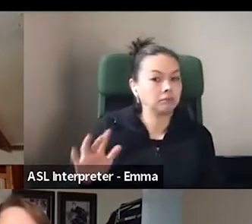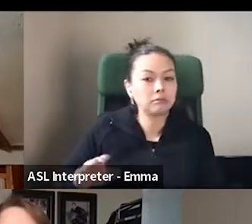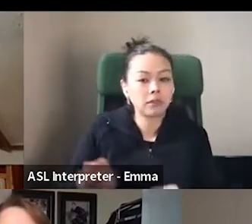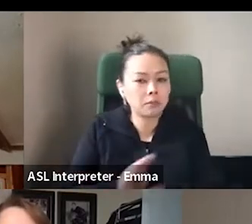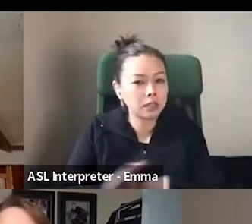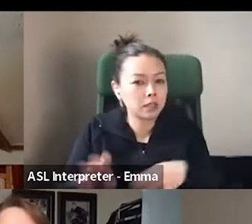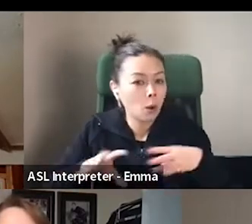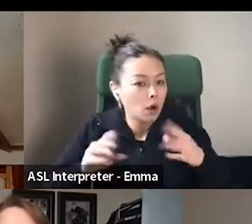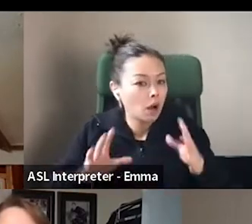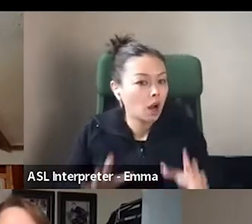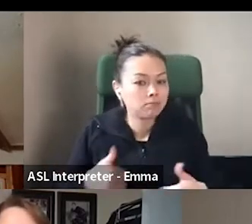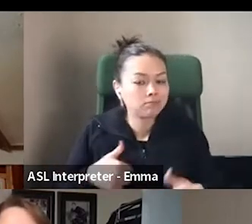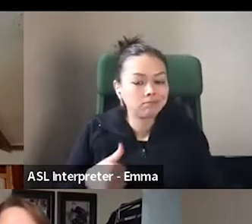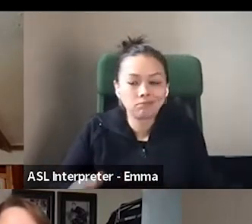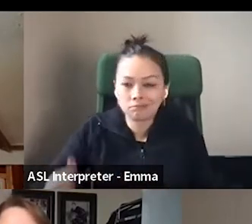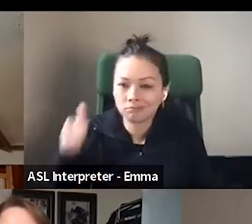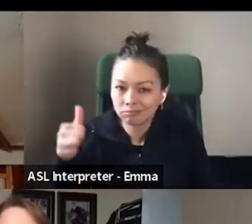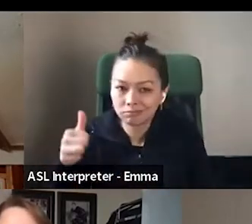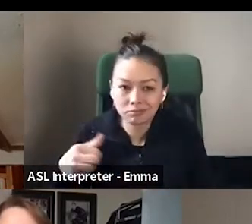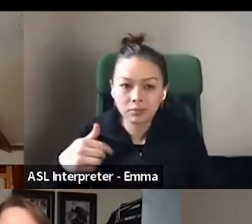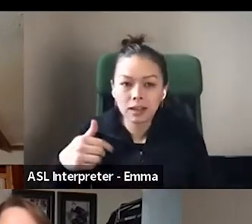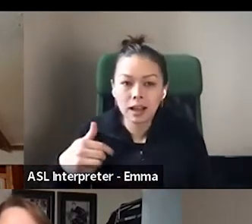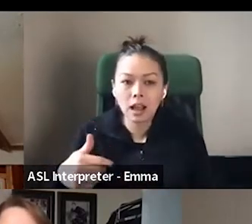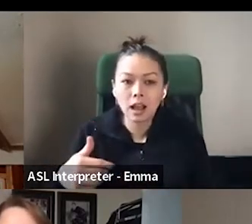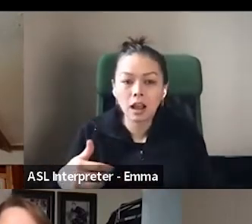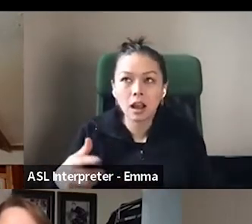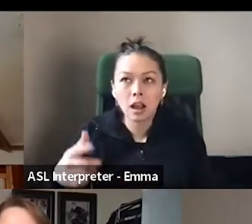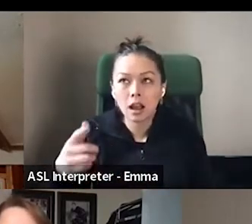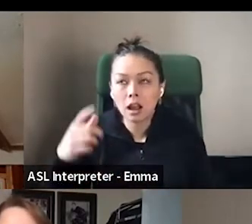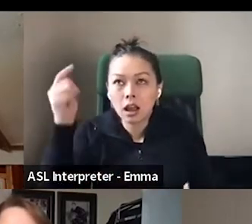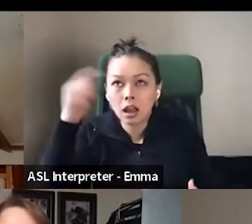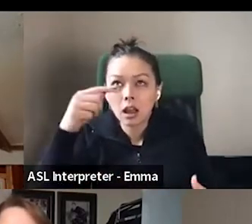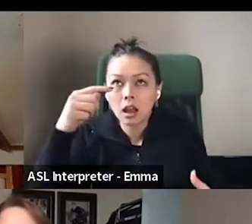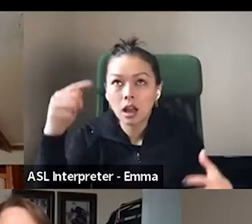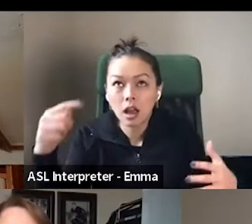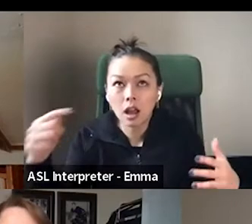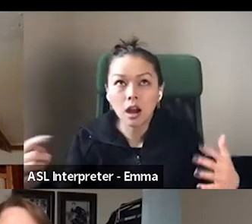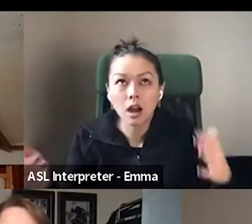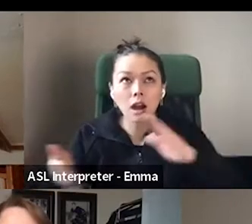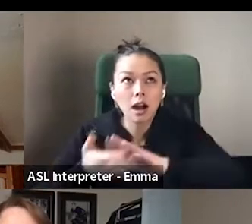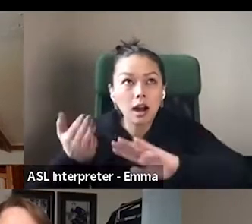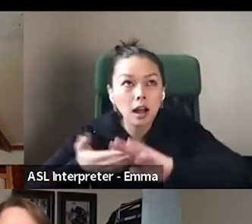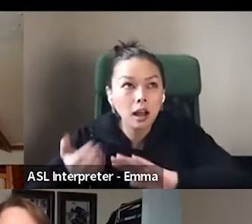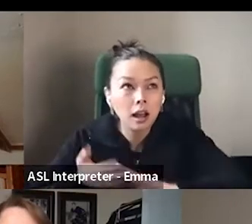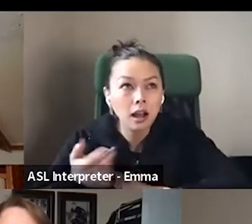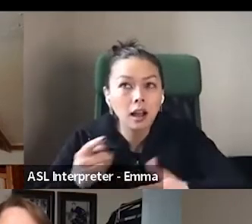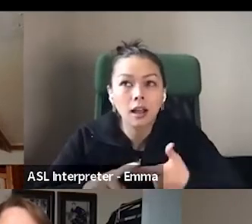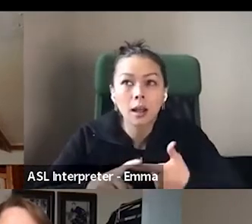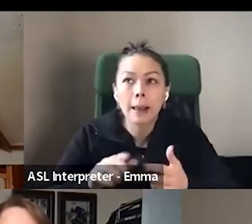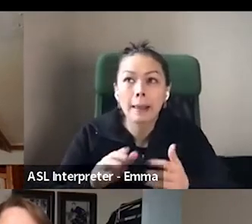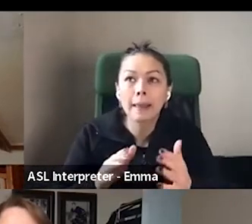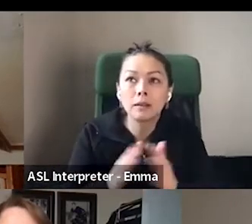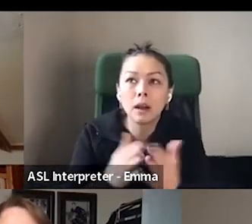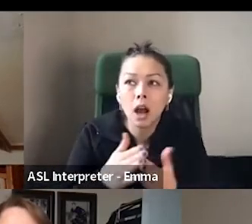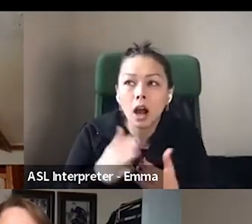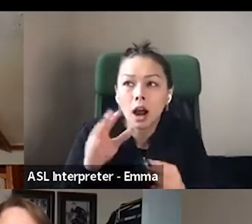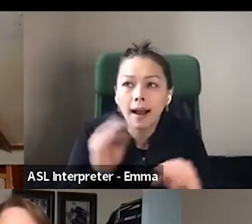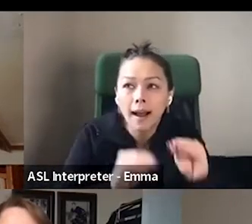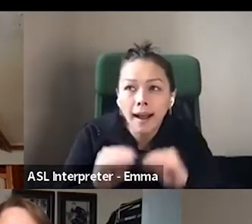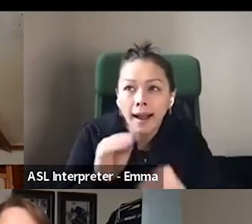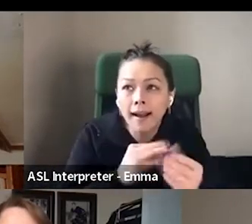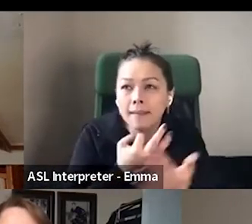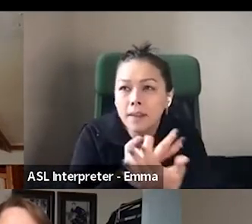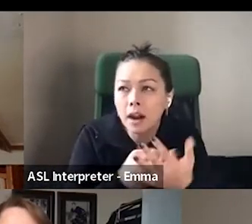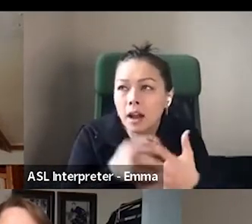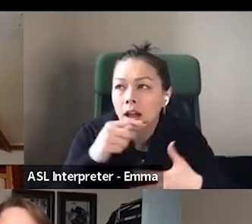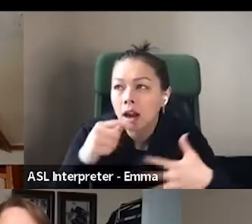that were very daunting to me, like the admin side and the bookkeeping and all of those things. But then I couldn't